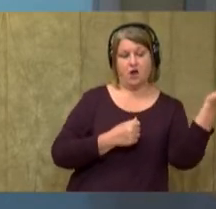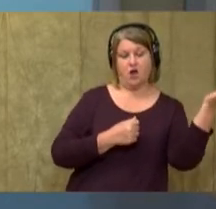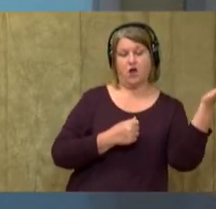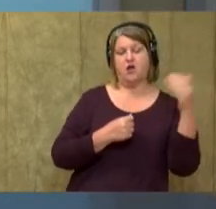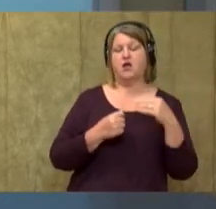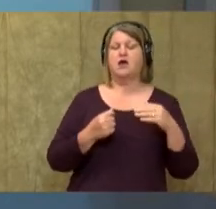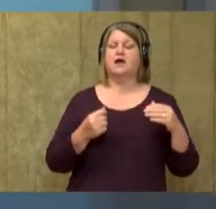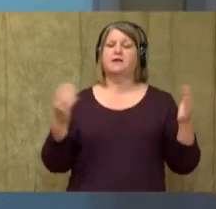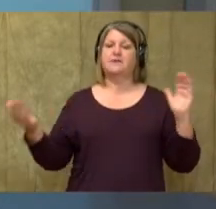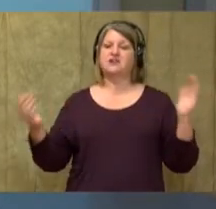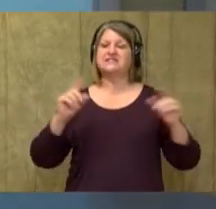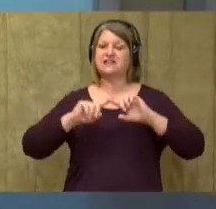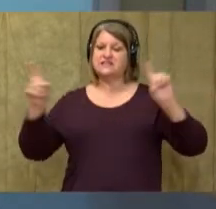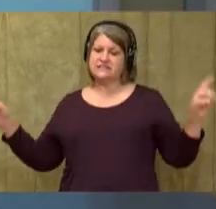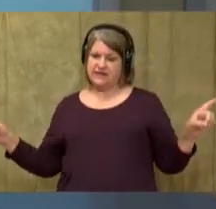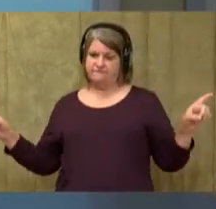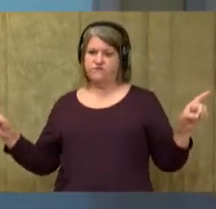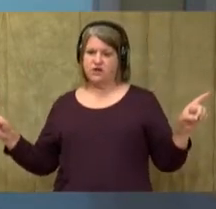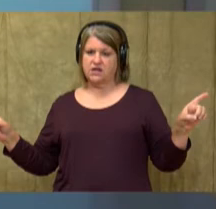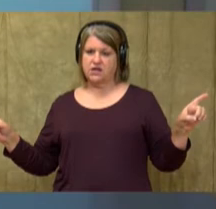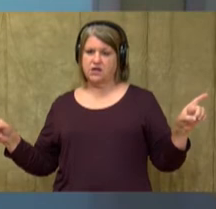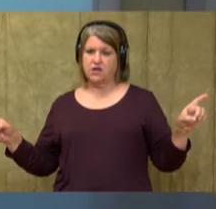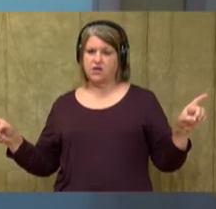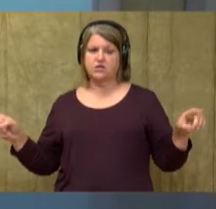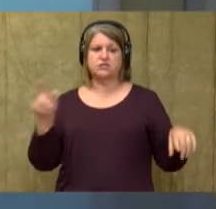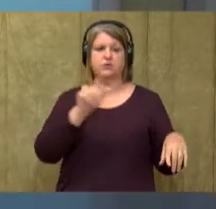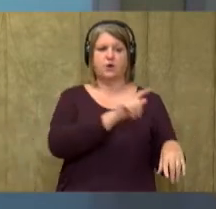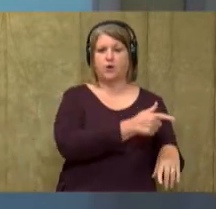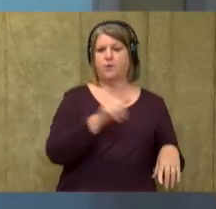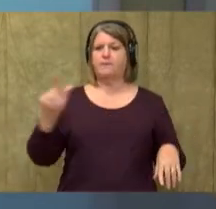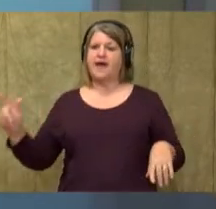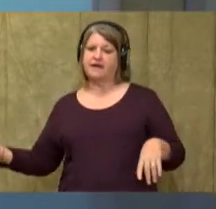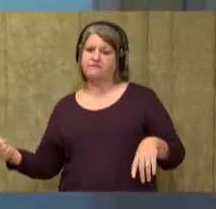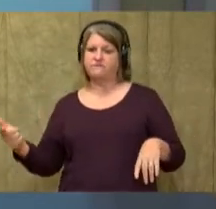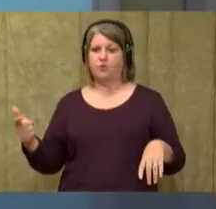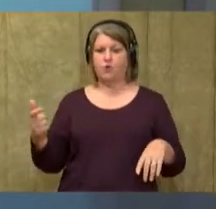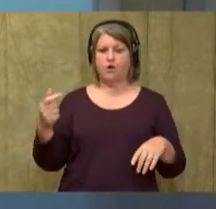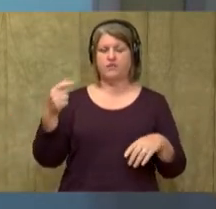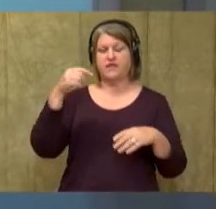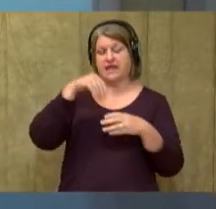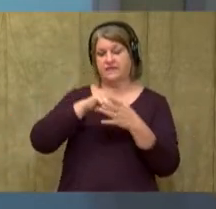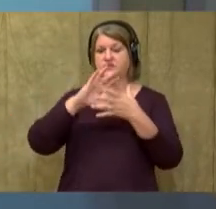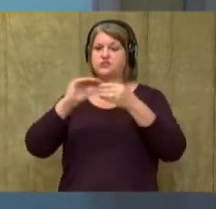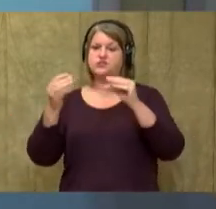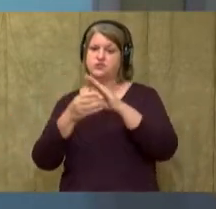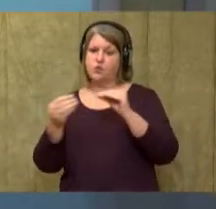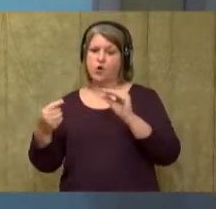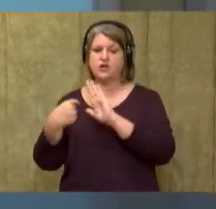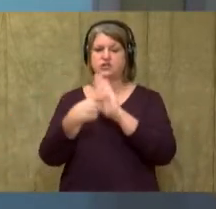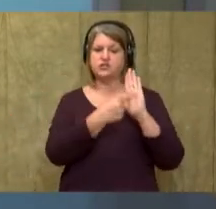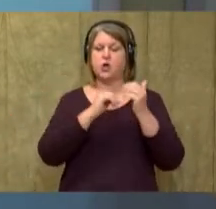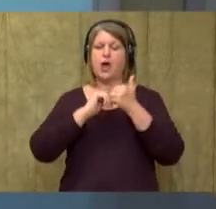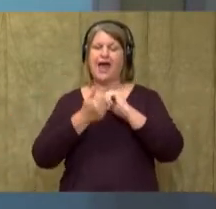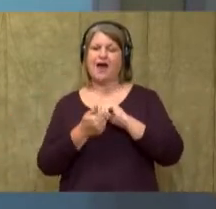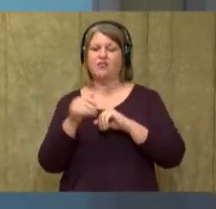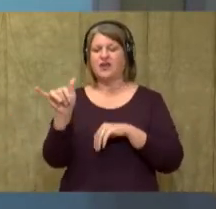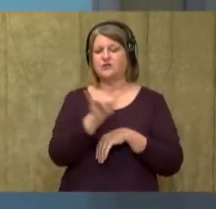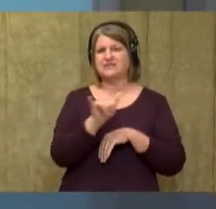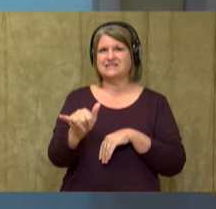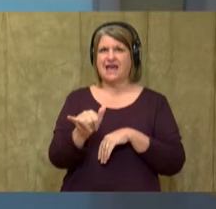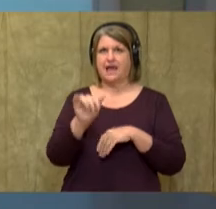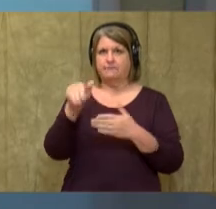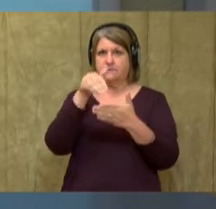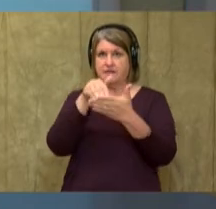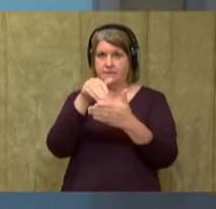from the panda. So, we're going to go back and forth between our texts to show how they are the same and how they are different.